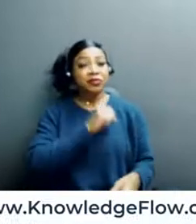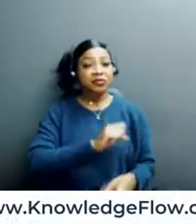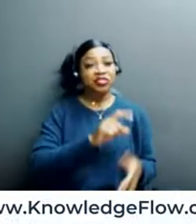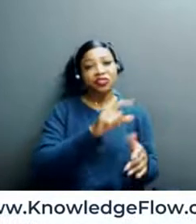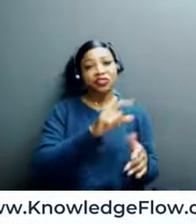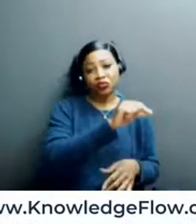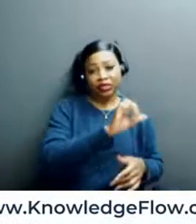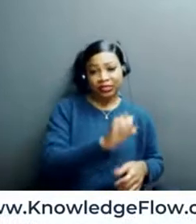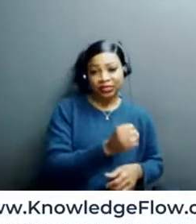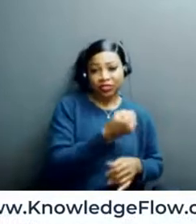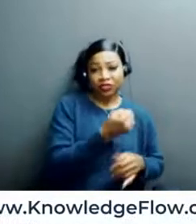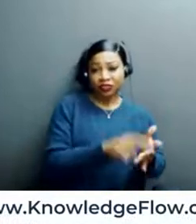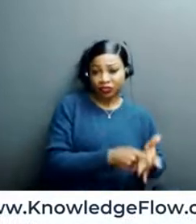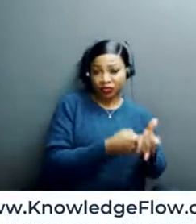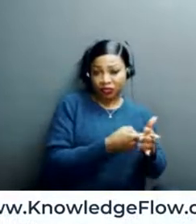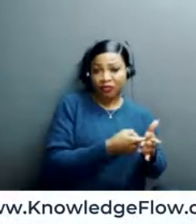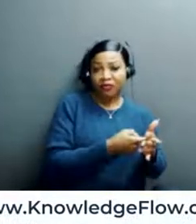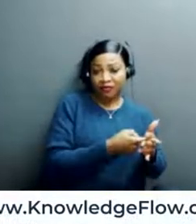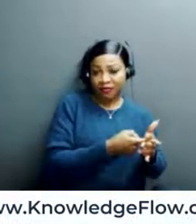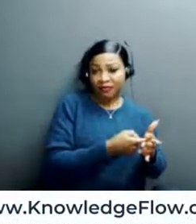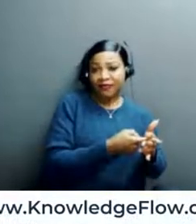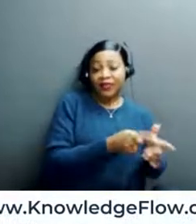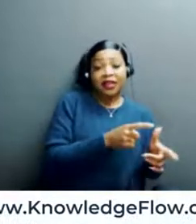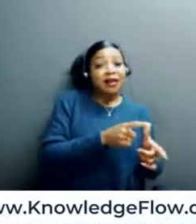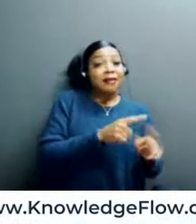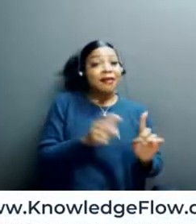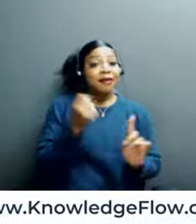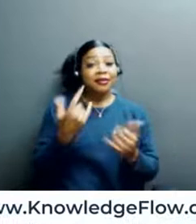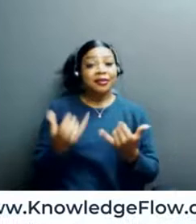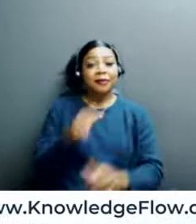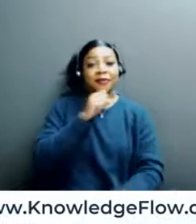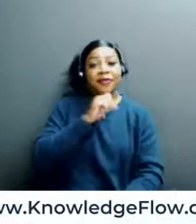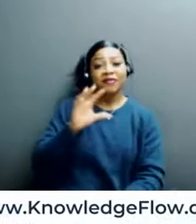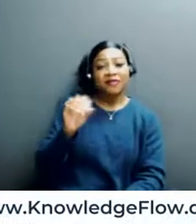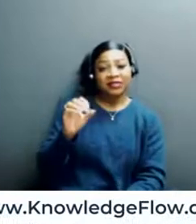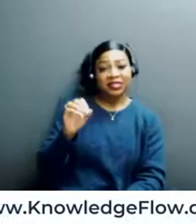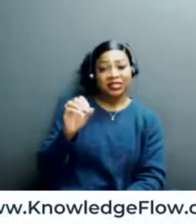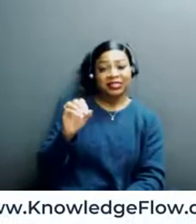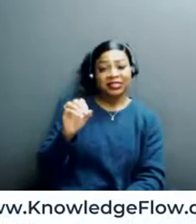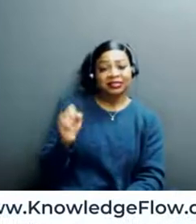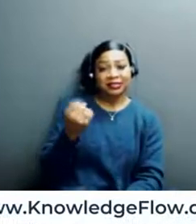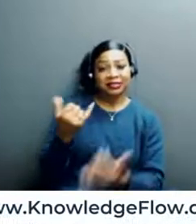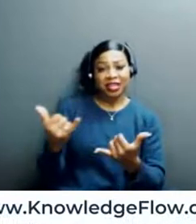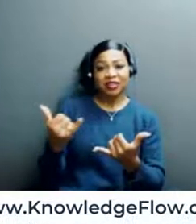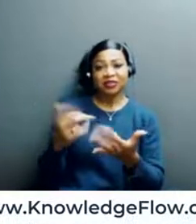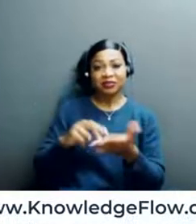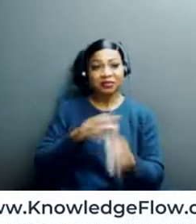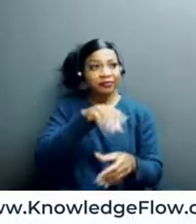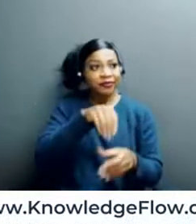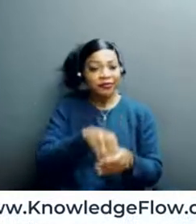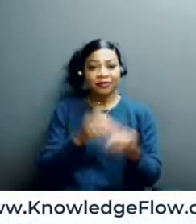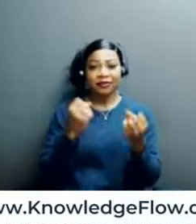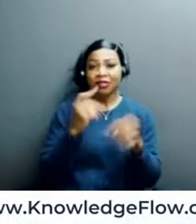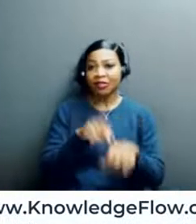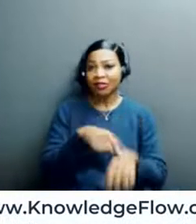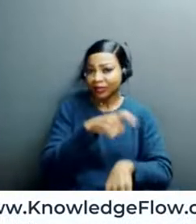this industry. So I've been in the industry a long time. But, and I, and because of that, I bring unique advantages and